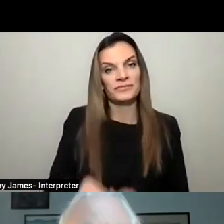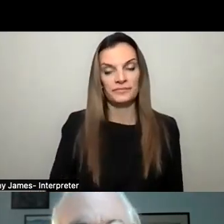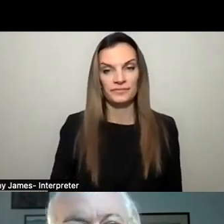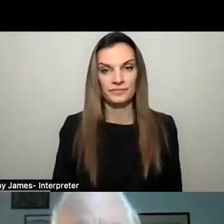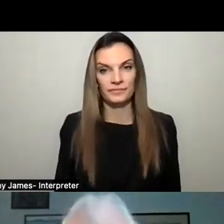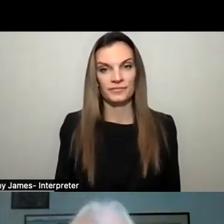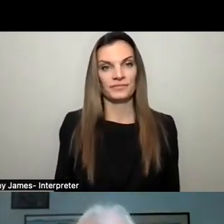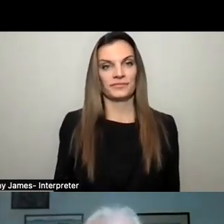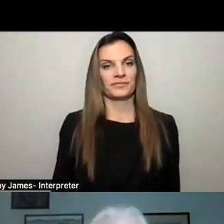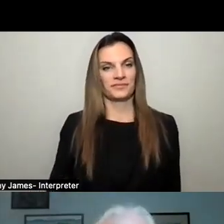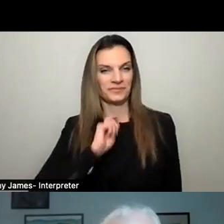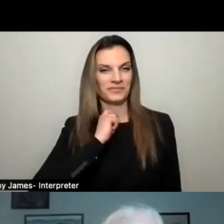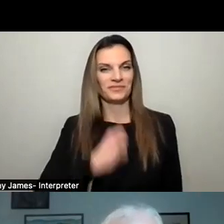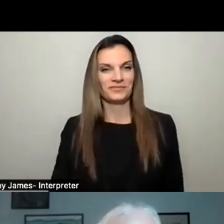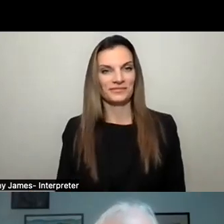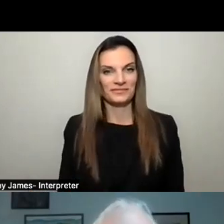You're on mute, Ken.